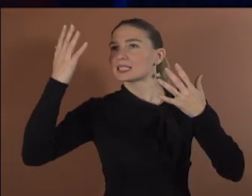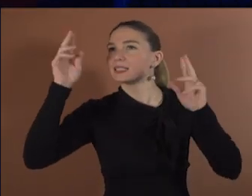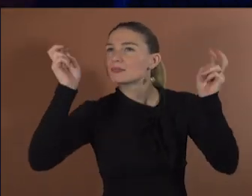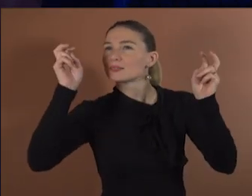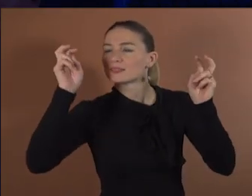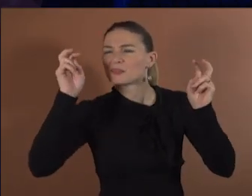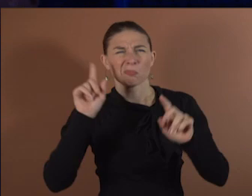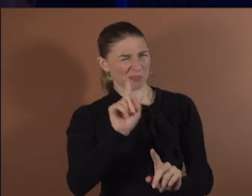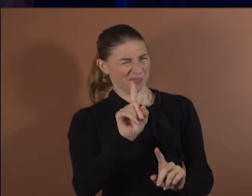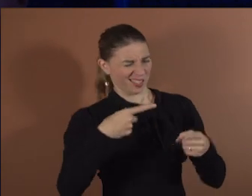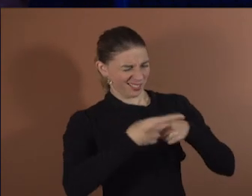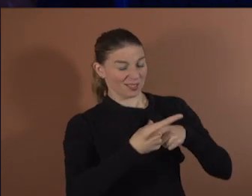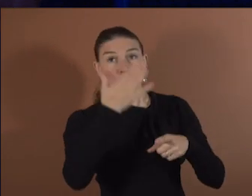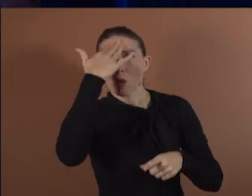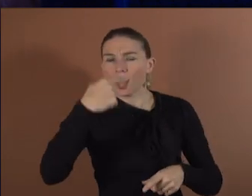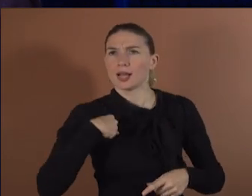and how they connect.